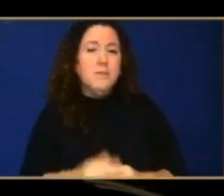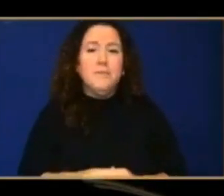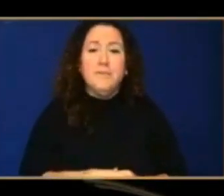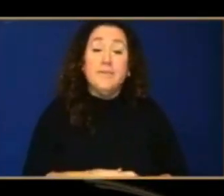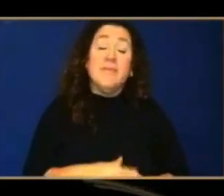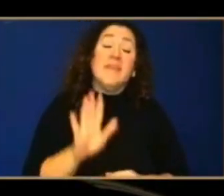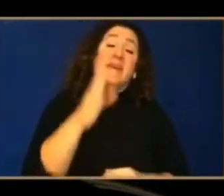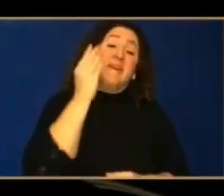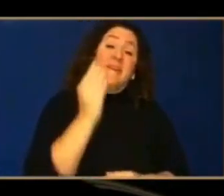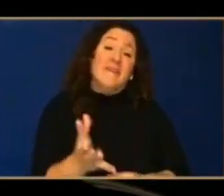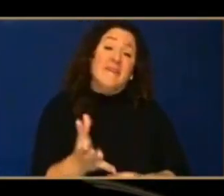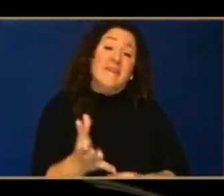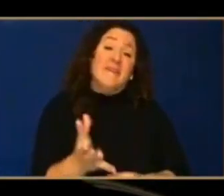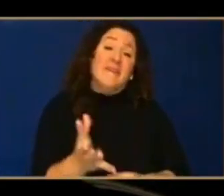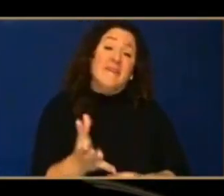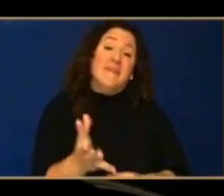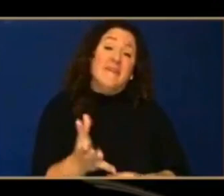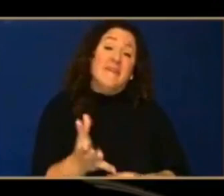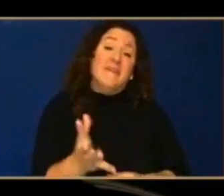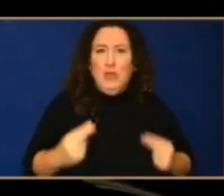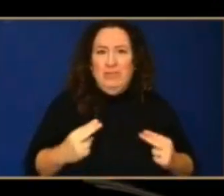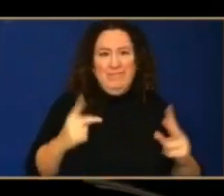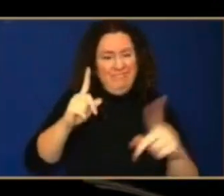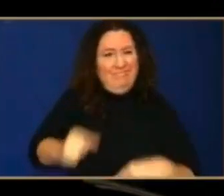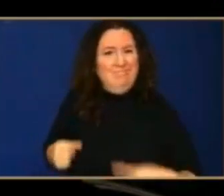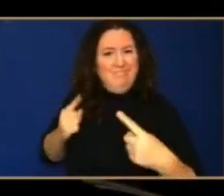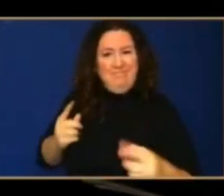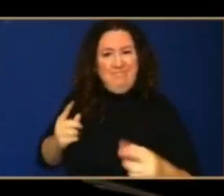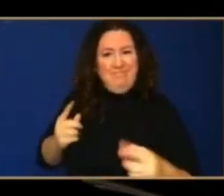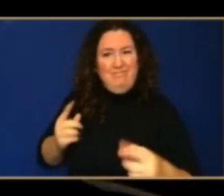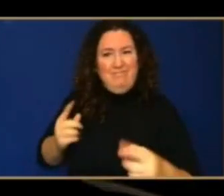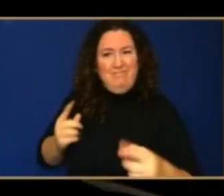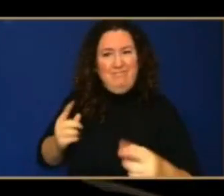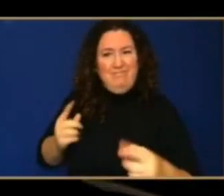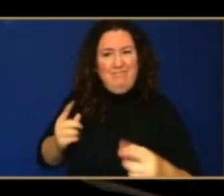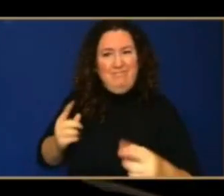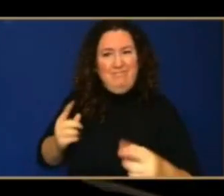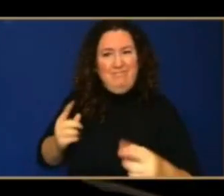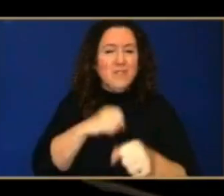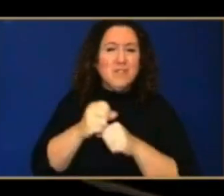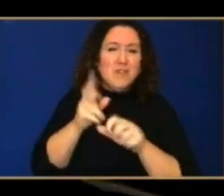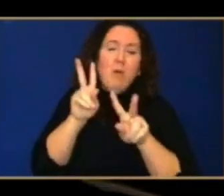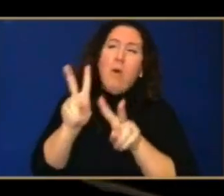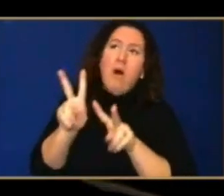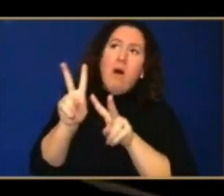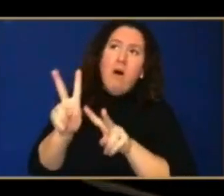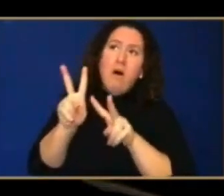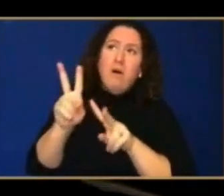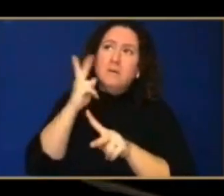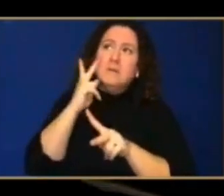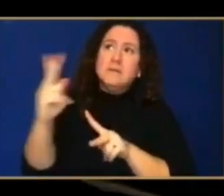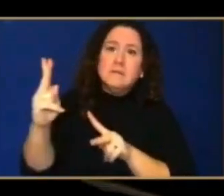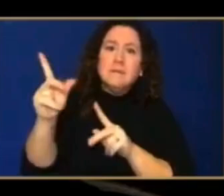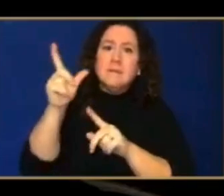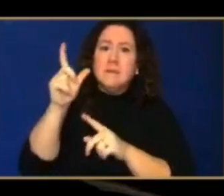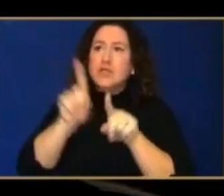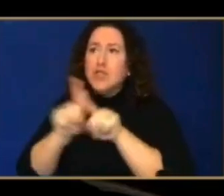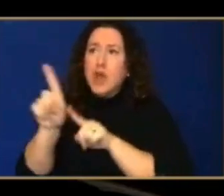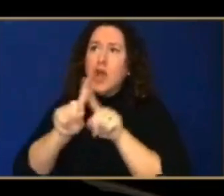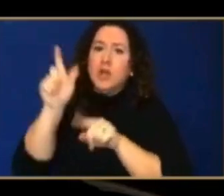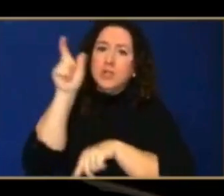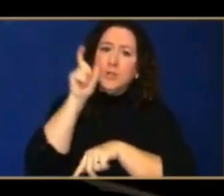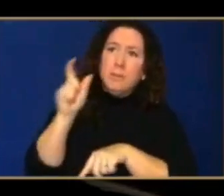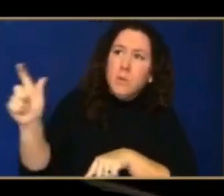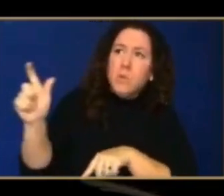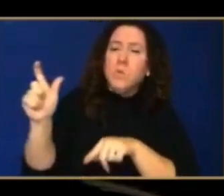people have been always looking at the sky, look at the motion of the planets look at the motion of stars and the moon and the sun, there's cultures and religions, people around the